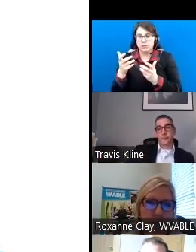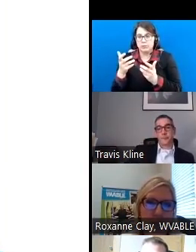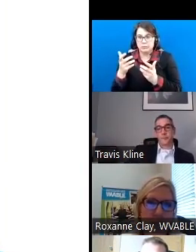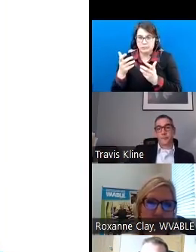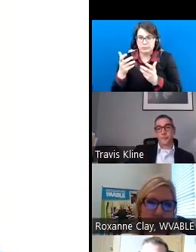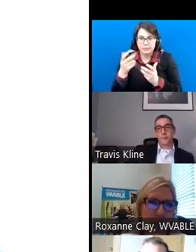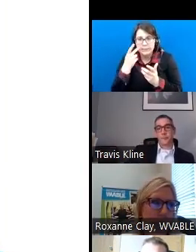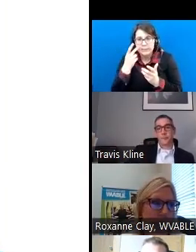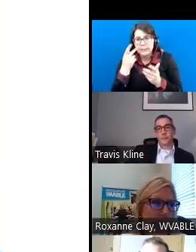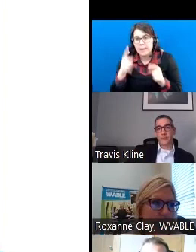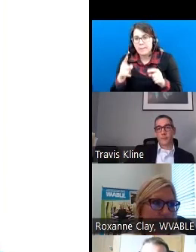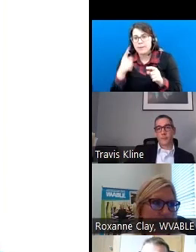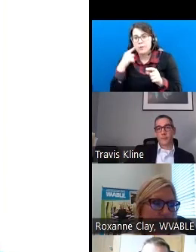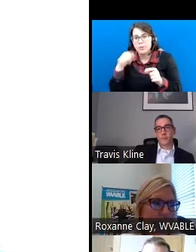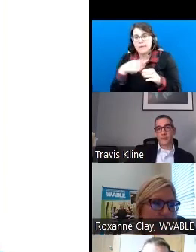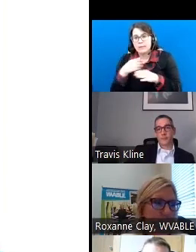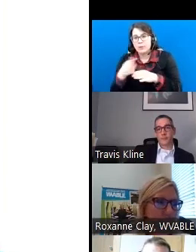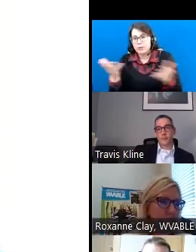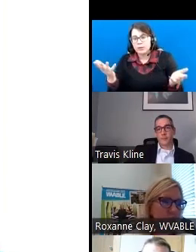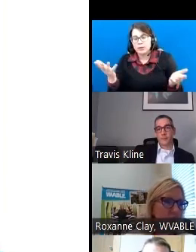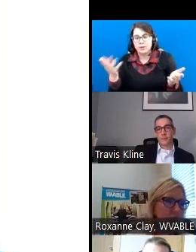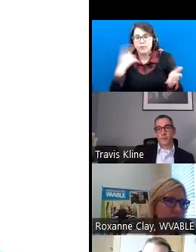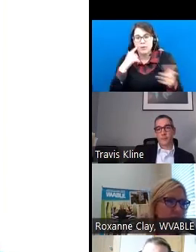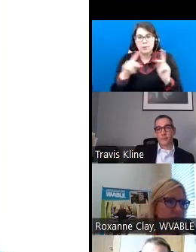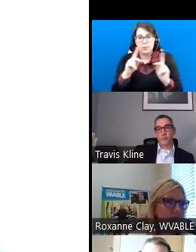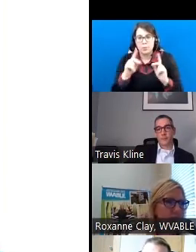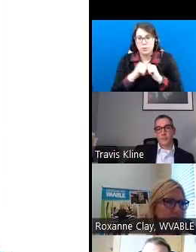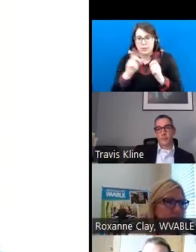to see happen in this area for individuals.